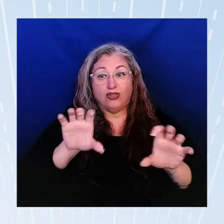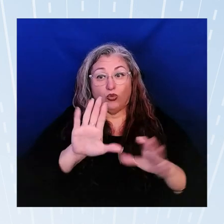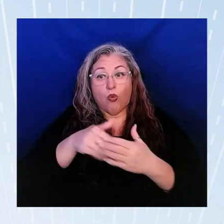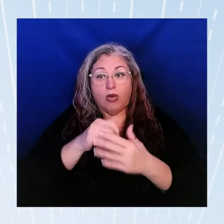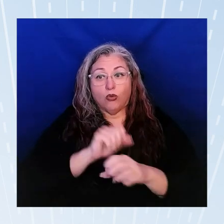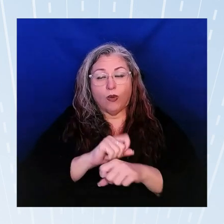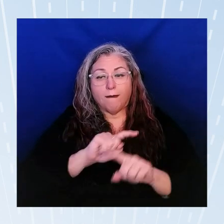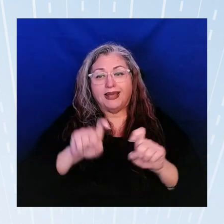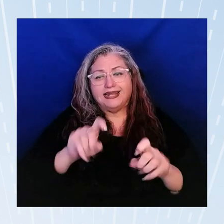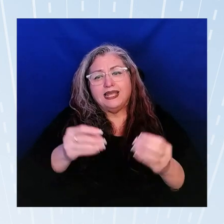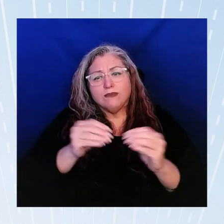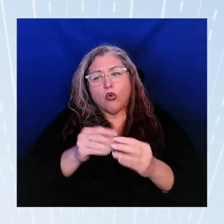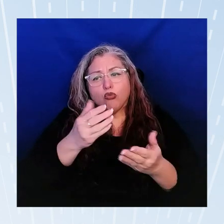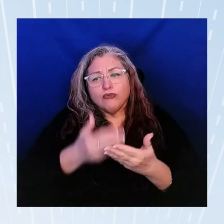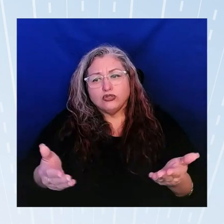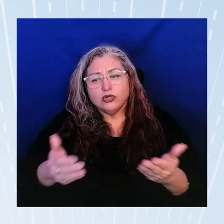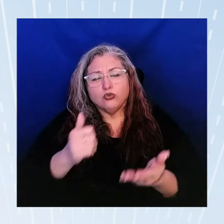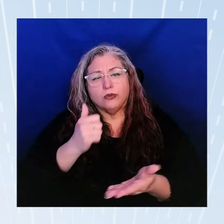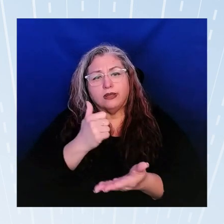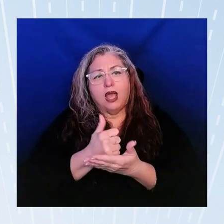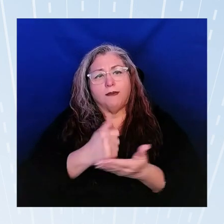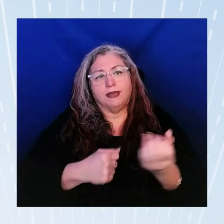resources to help support our communities